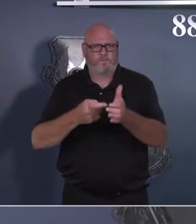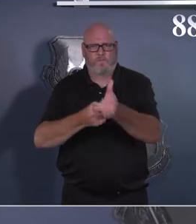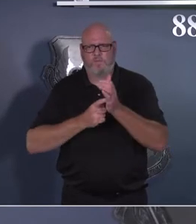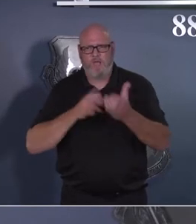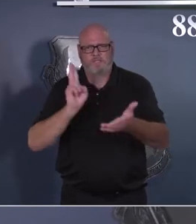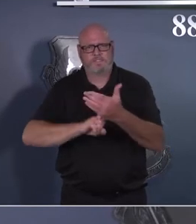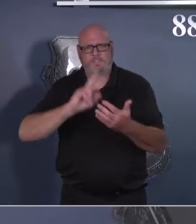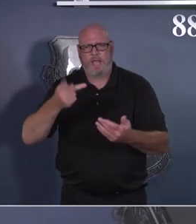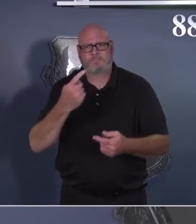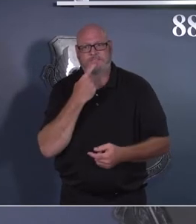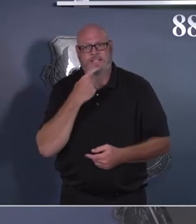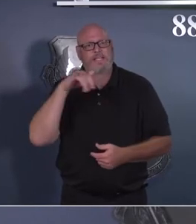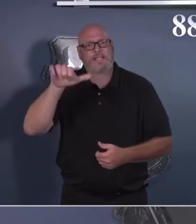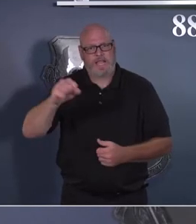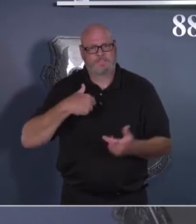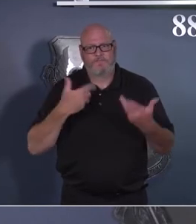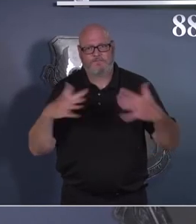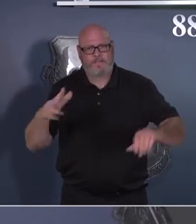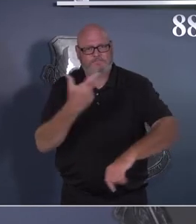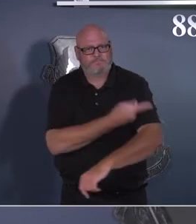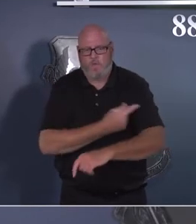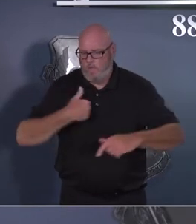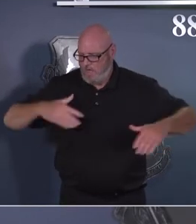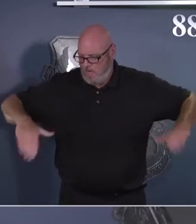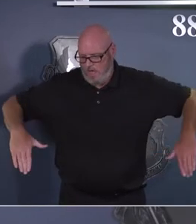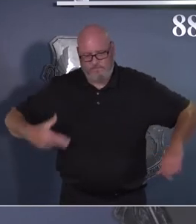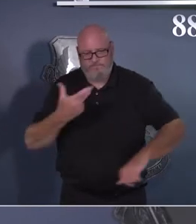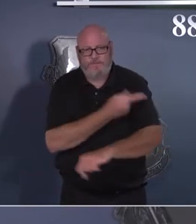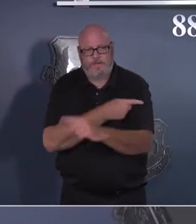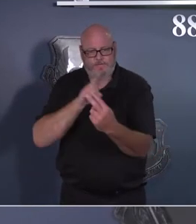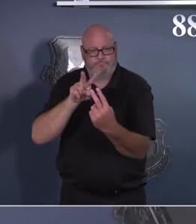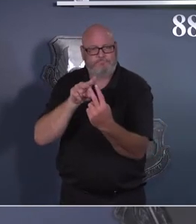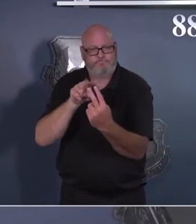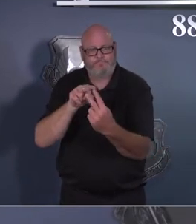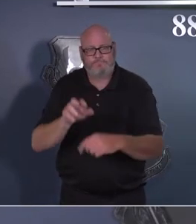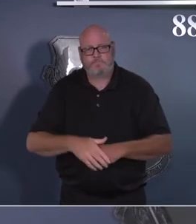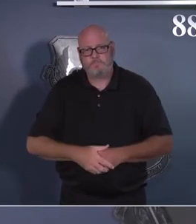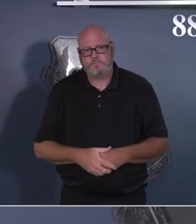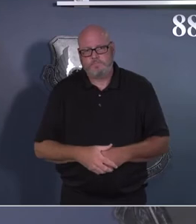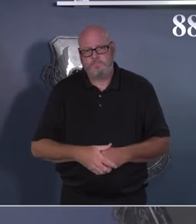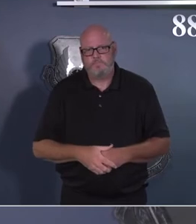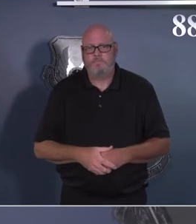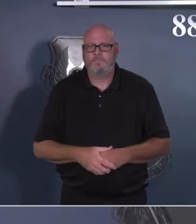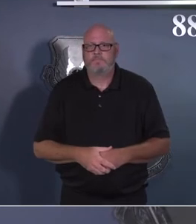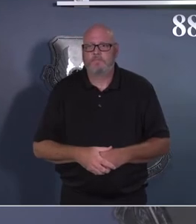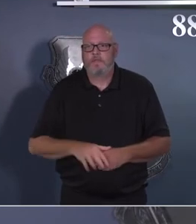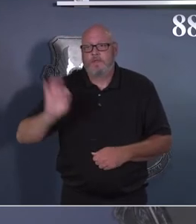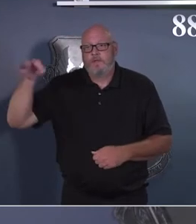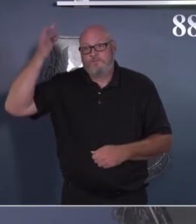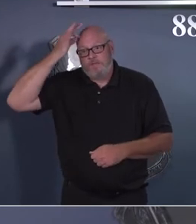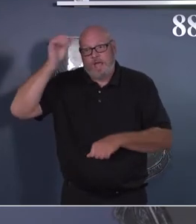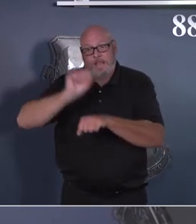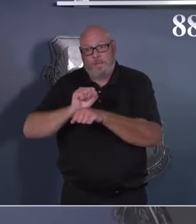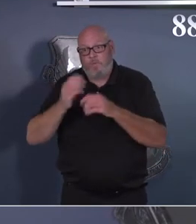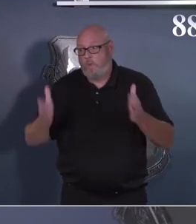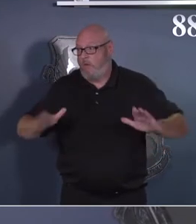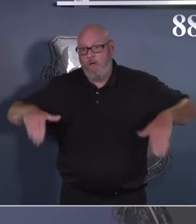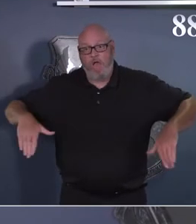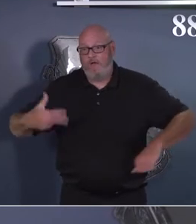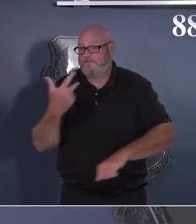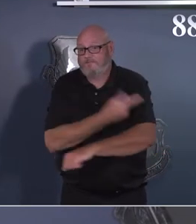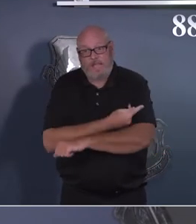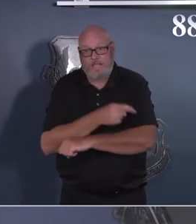saying, hey, I'm vaccinated or not. And then for those federal teammates that have not been vaccinated to submit to